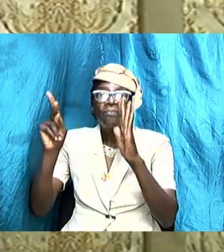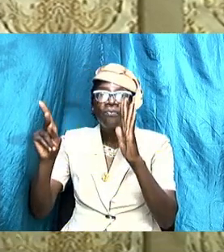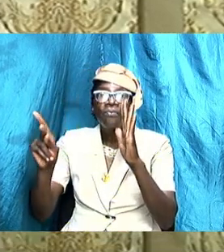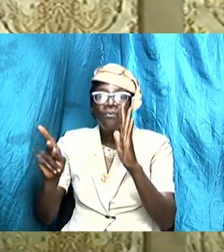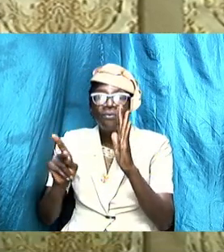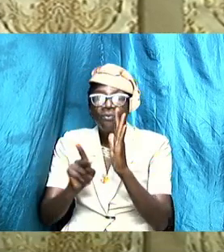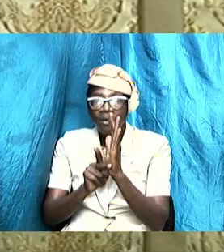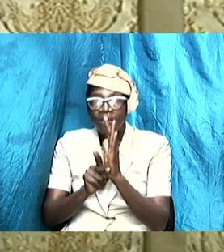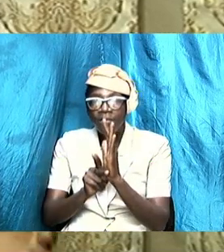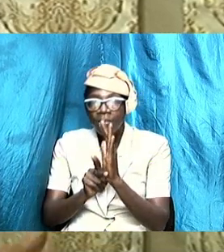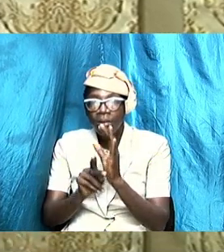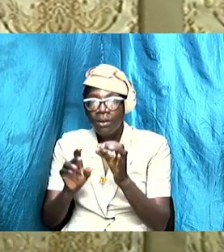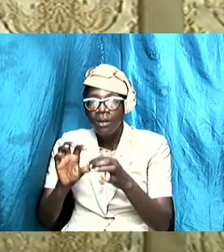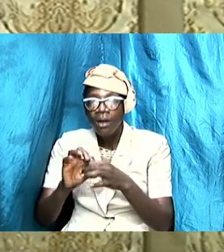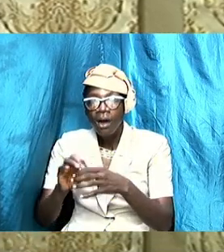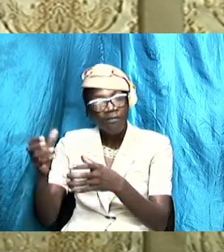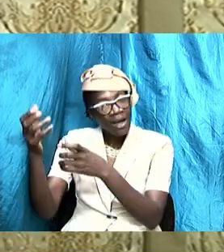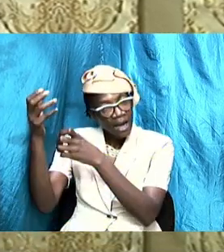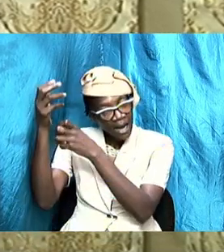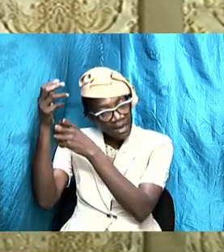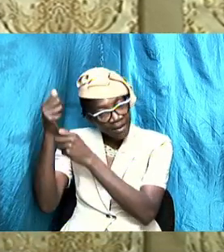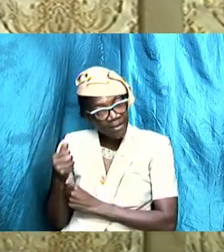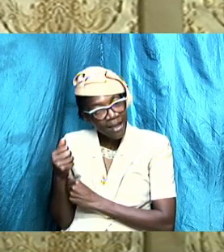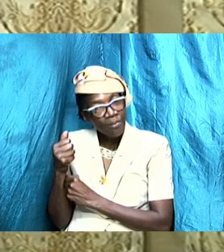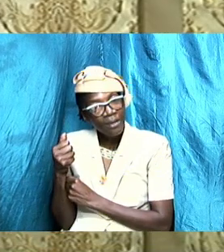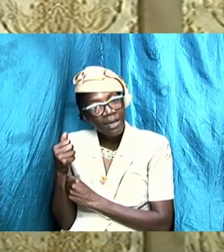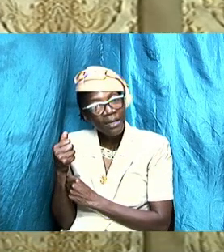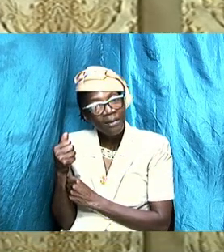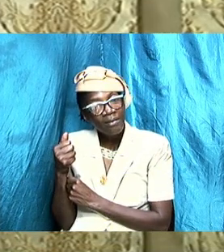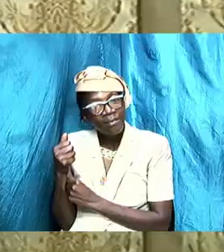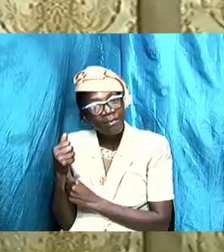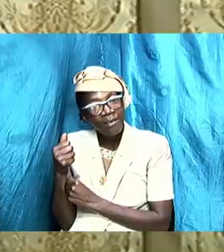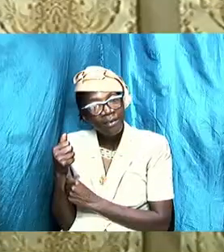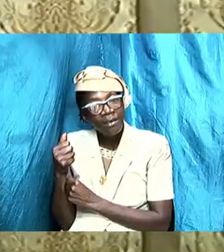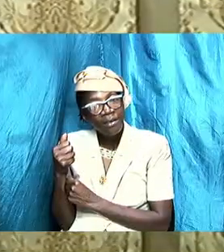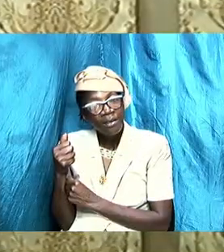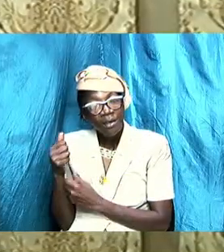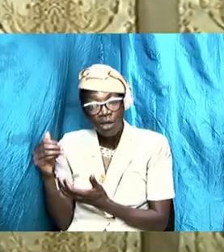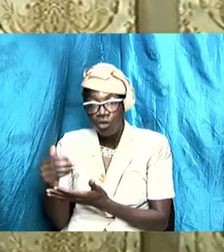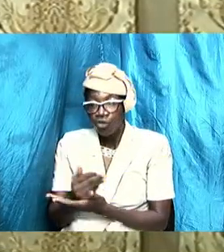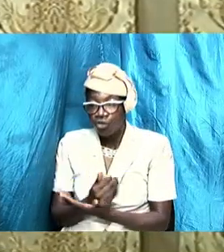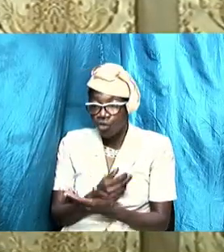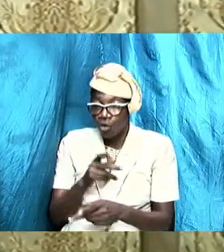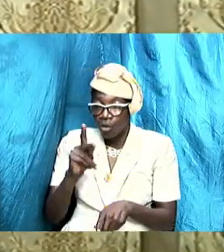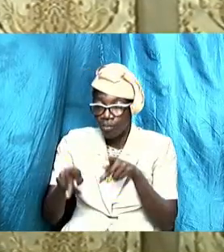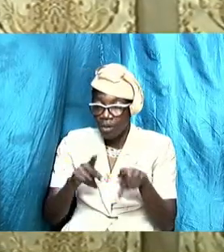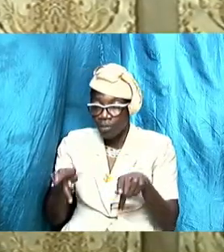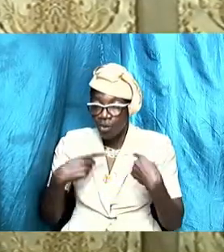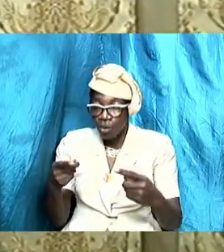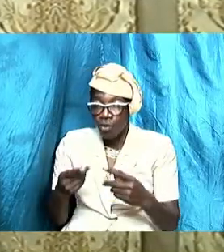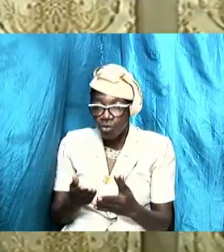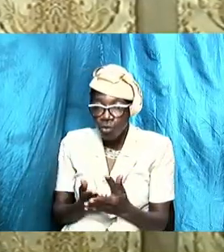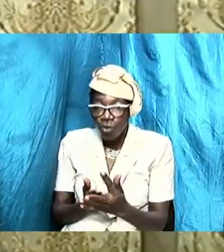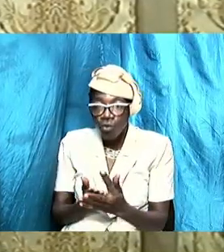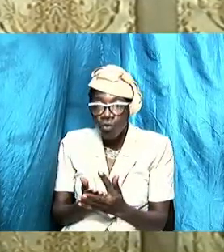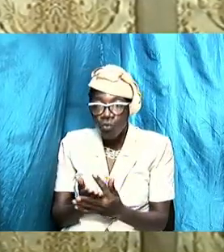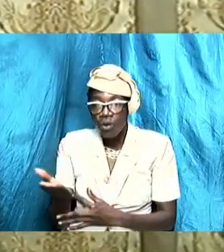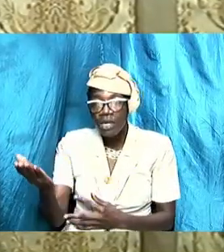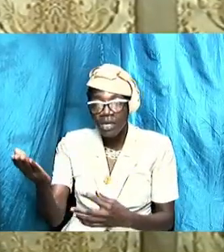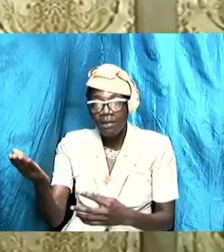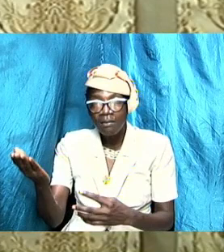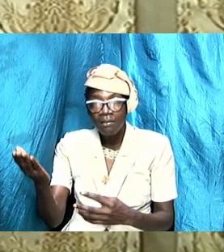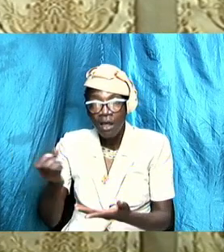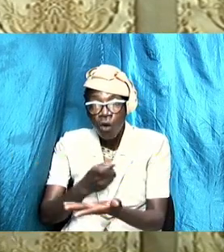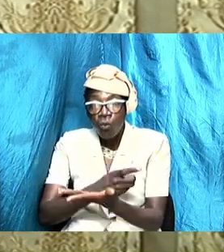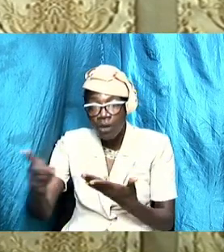of acceptance some people go through weeks and months and years of turmoil beating